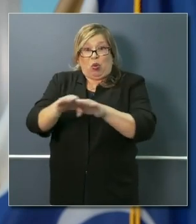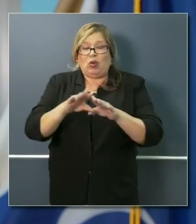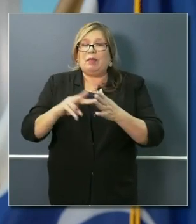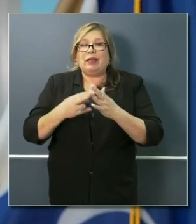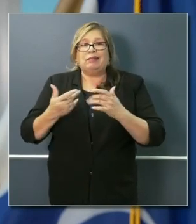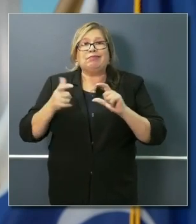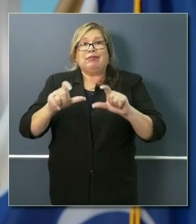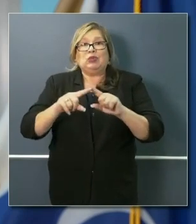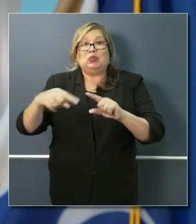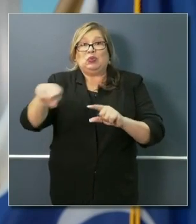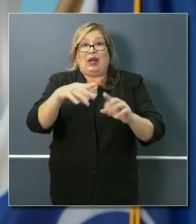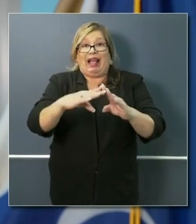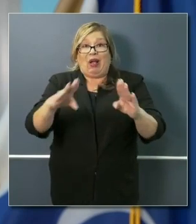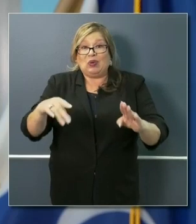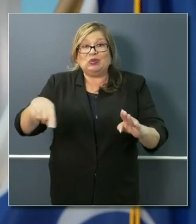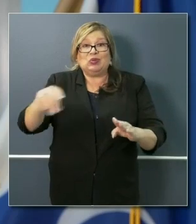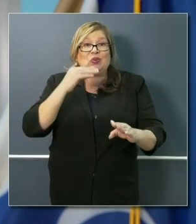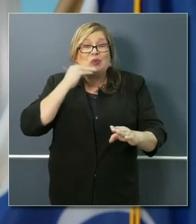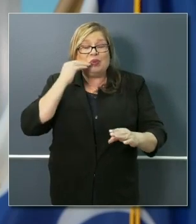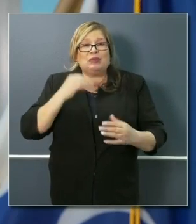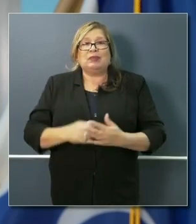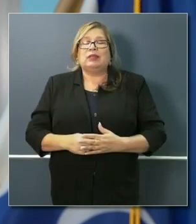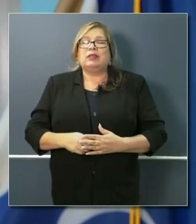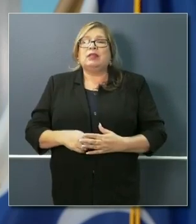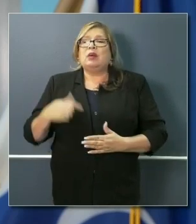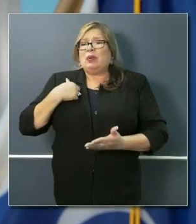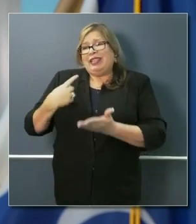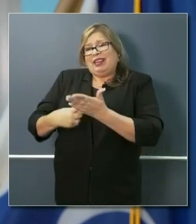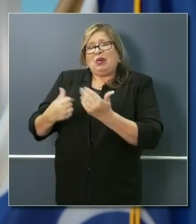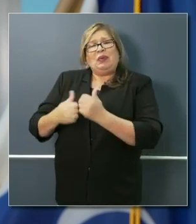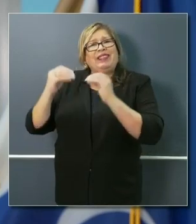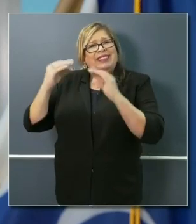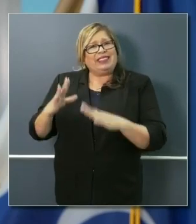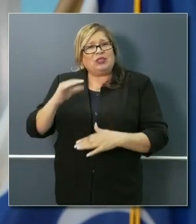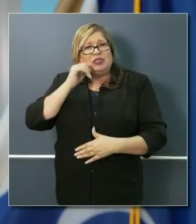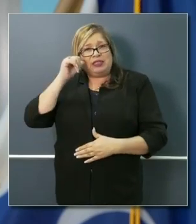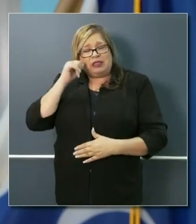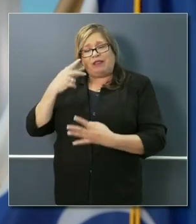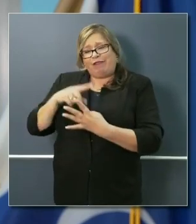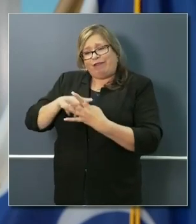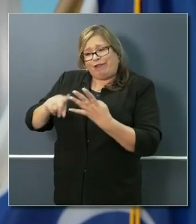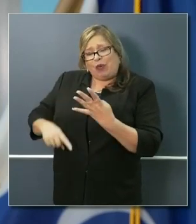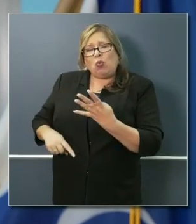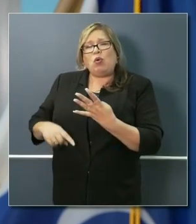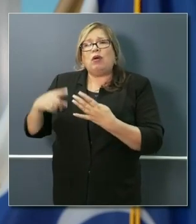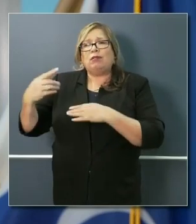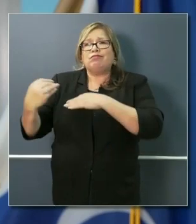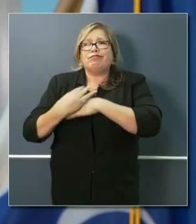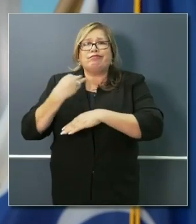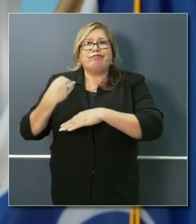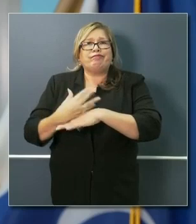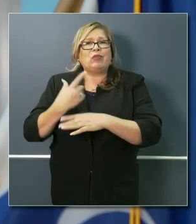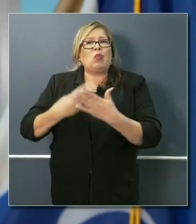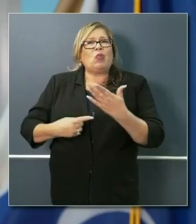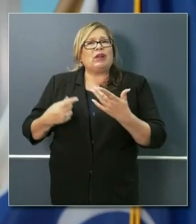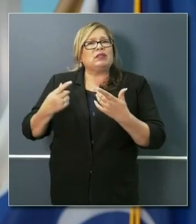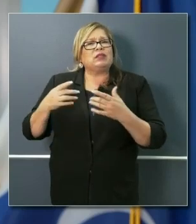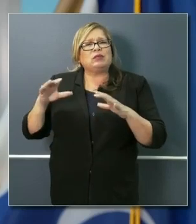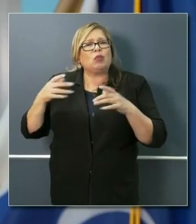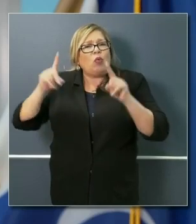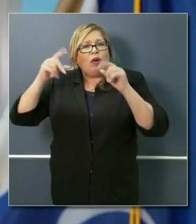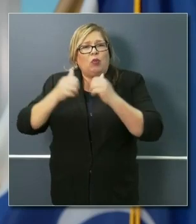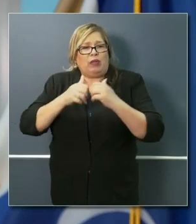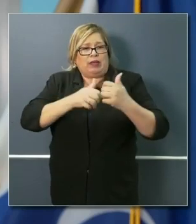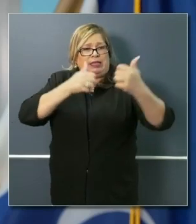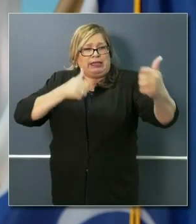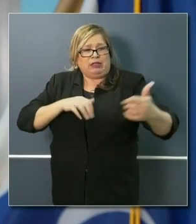and they're doing their best on distance learning. They were offering best practice advice from Oakland to San Diego and San